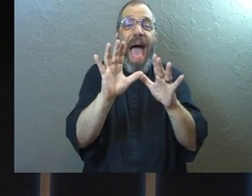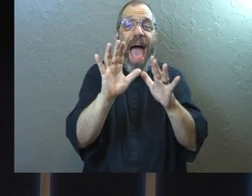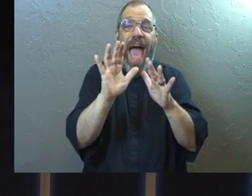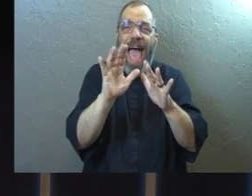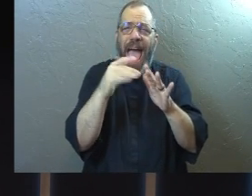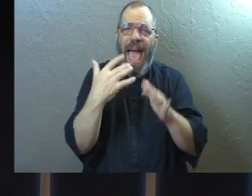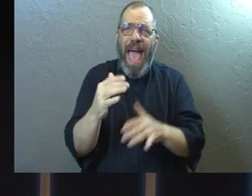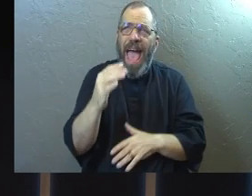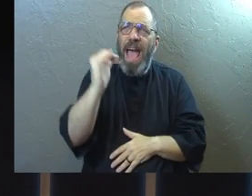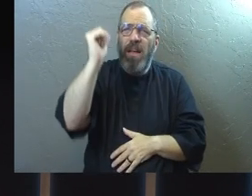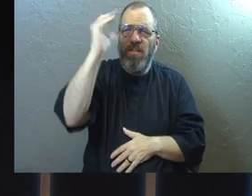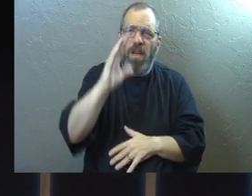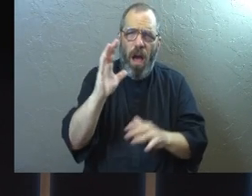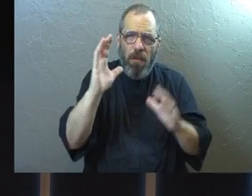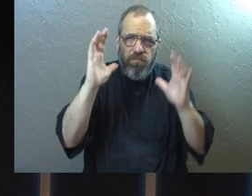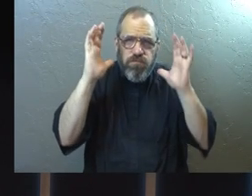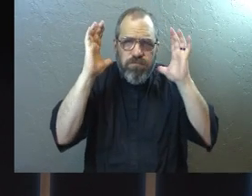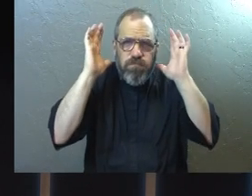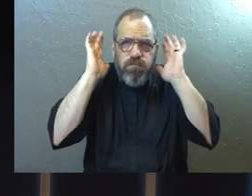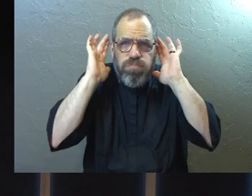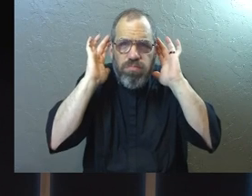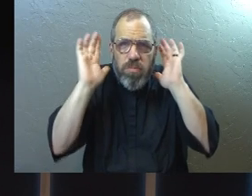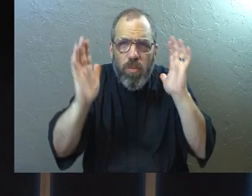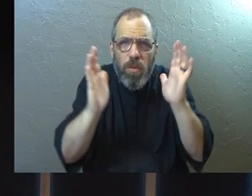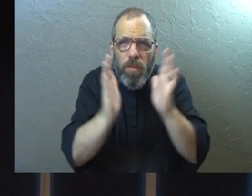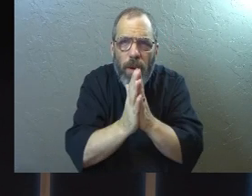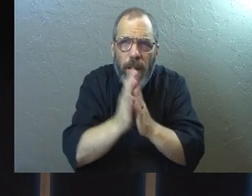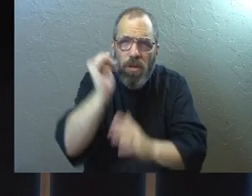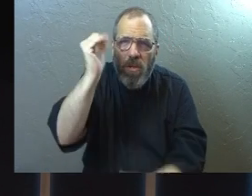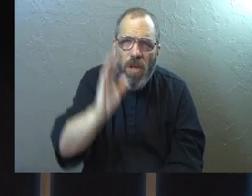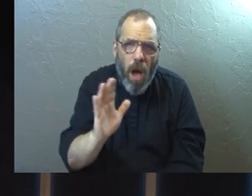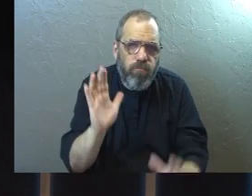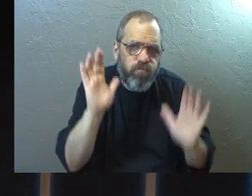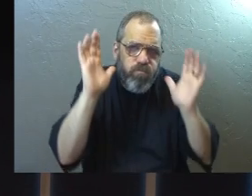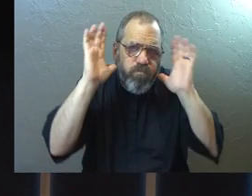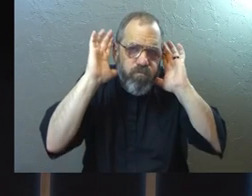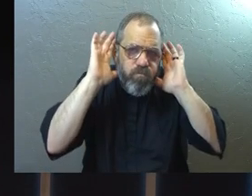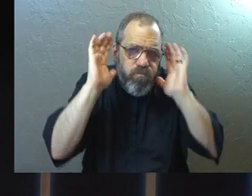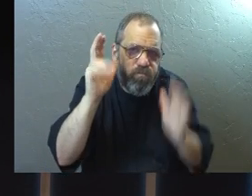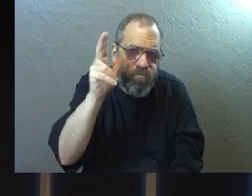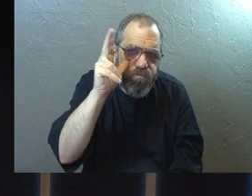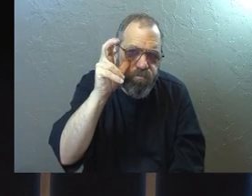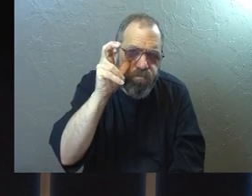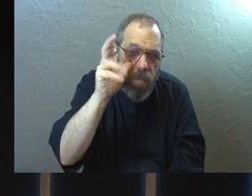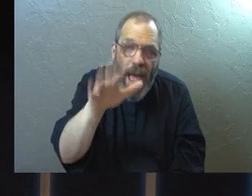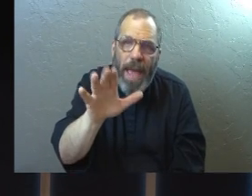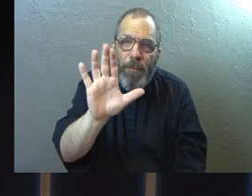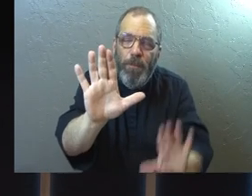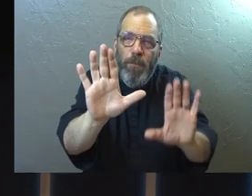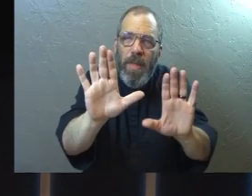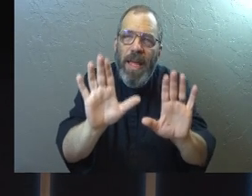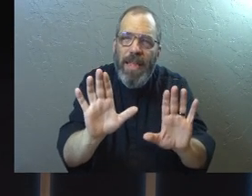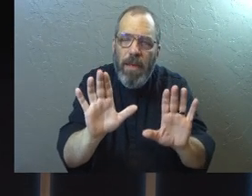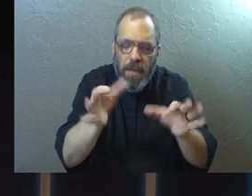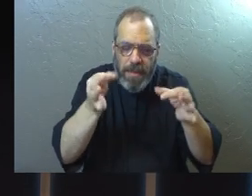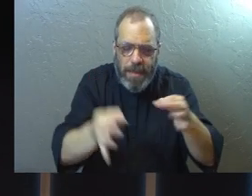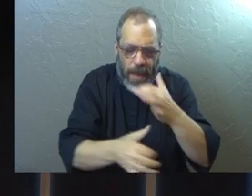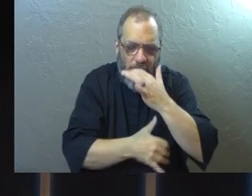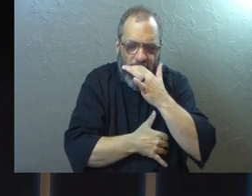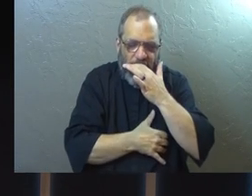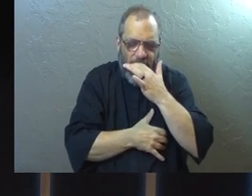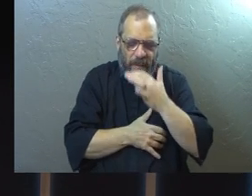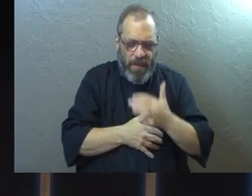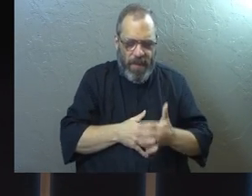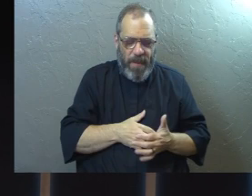of the Almighty are always attuned to your prayers. If you would ever stop and decide to